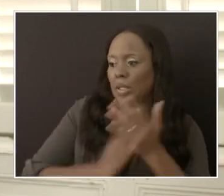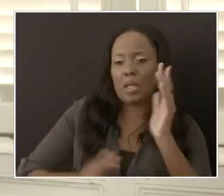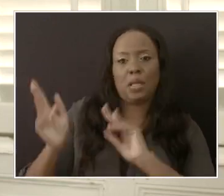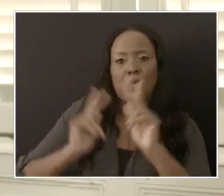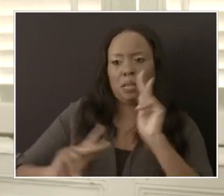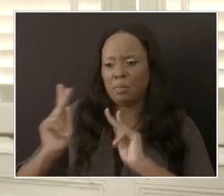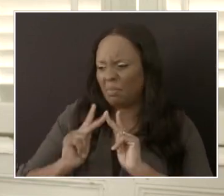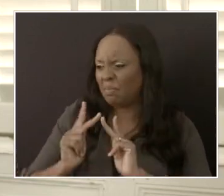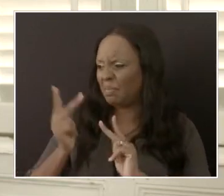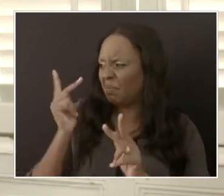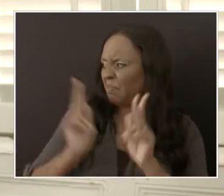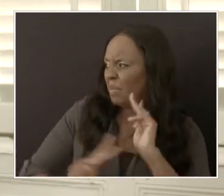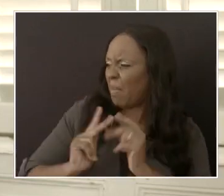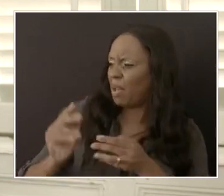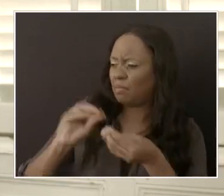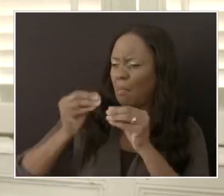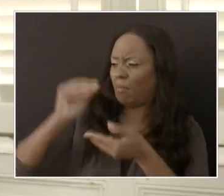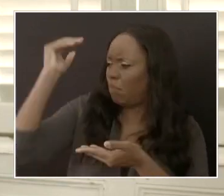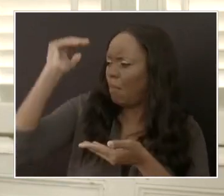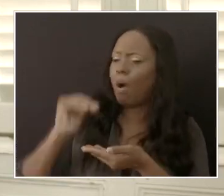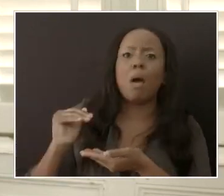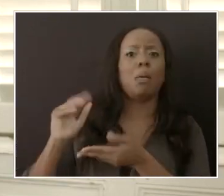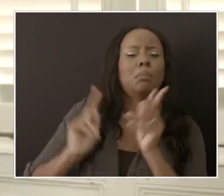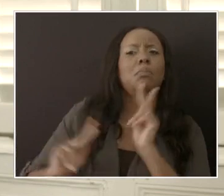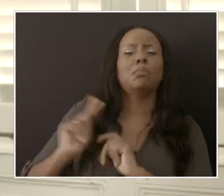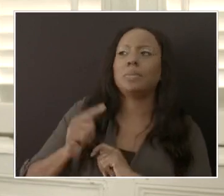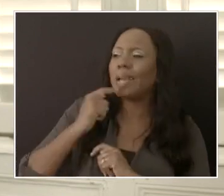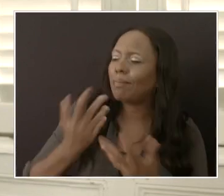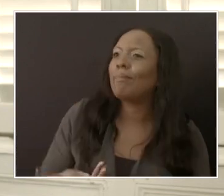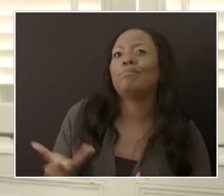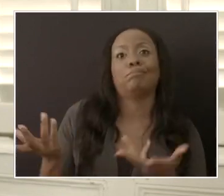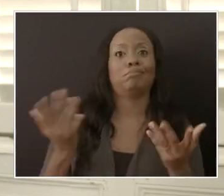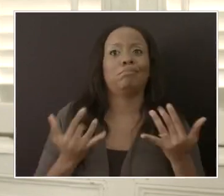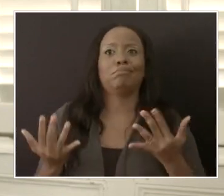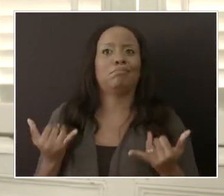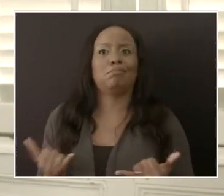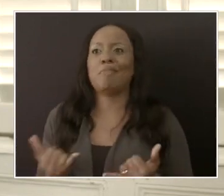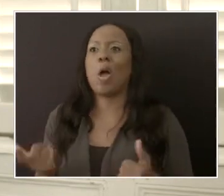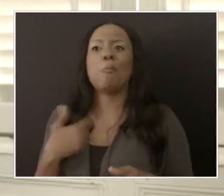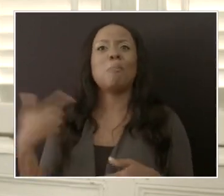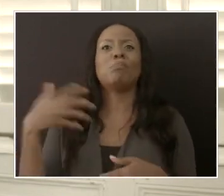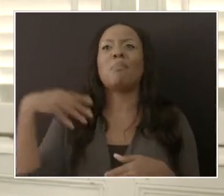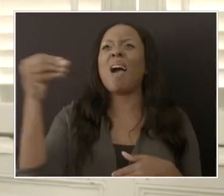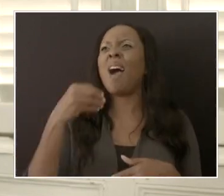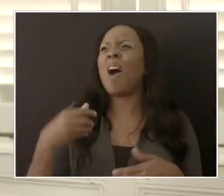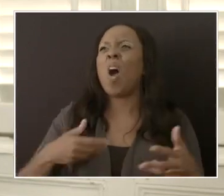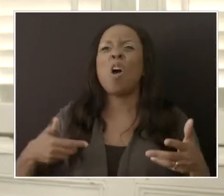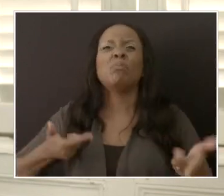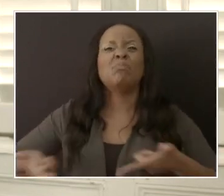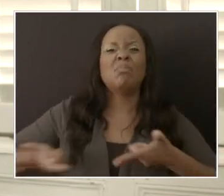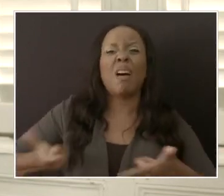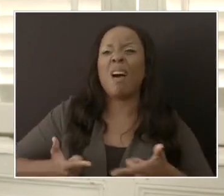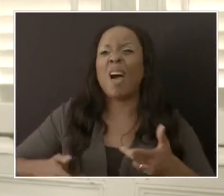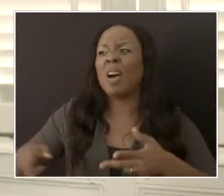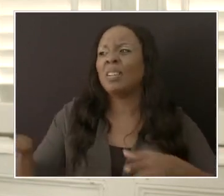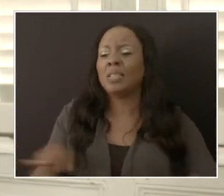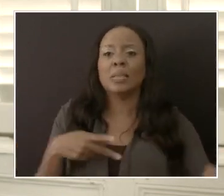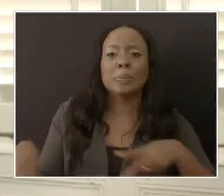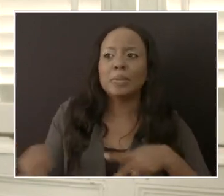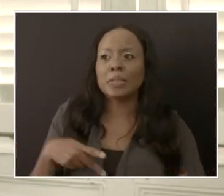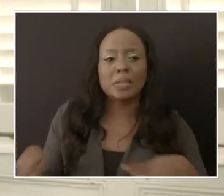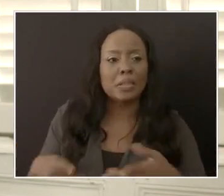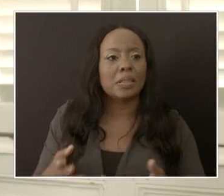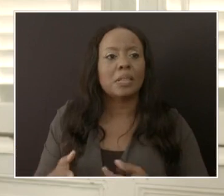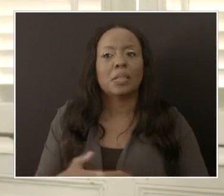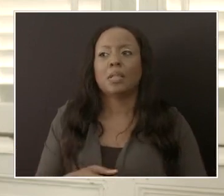some of the numbers falling and people start to take it to me. No, it's a free for all. We can do what we want. We've be in the COVID unit have